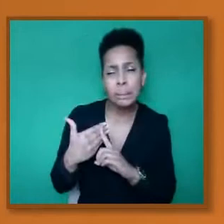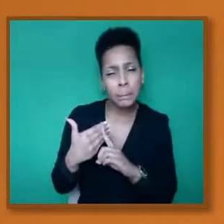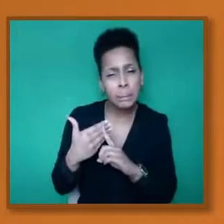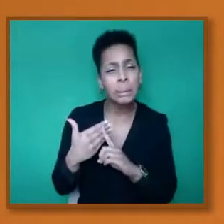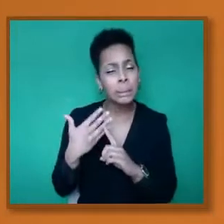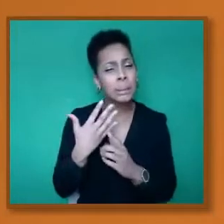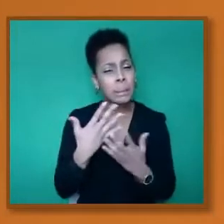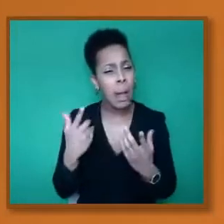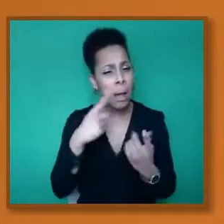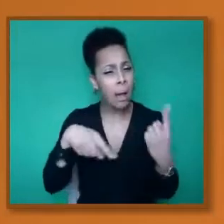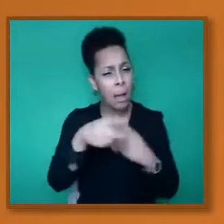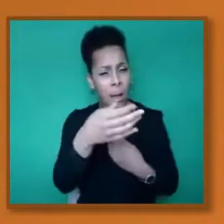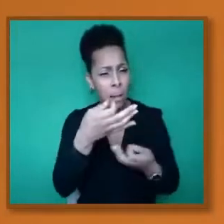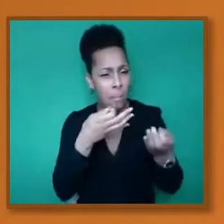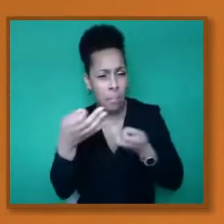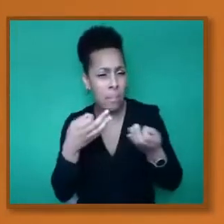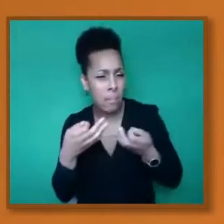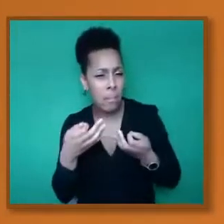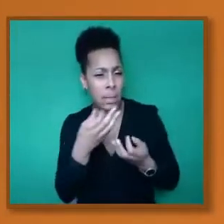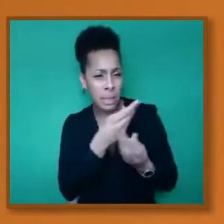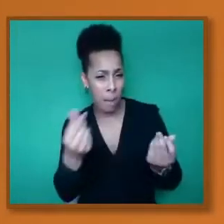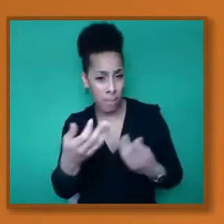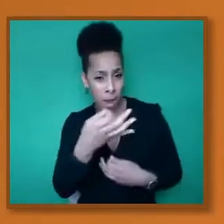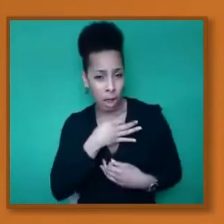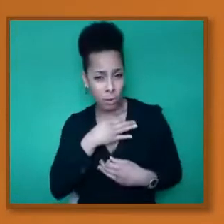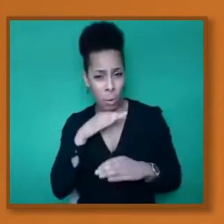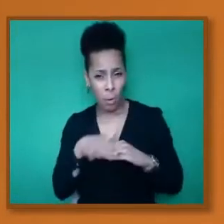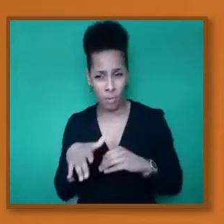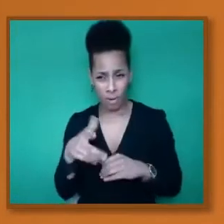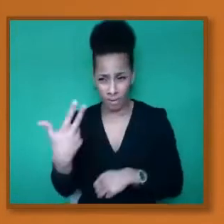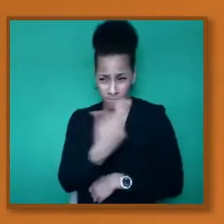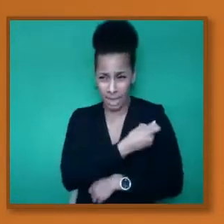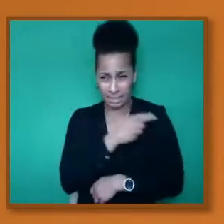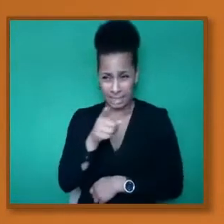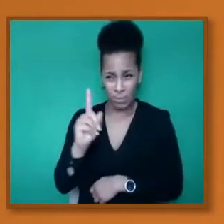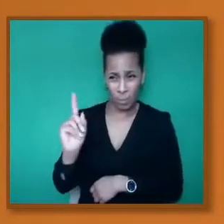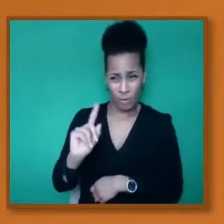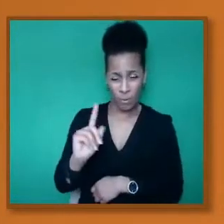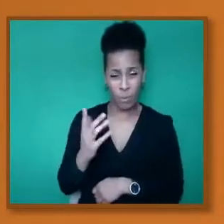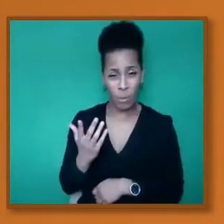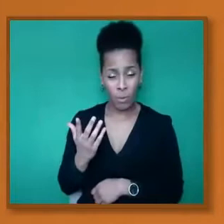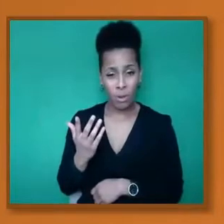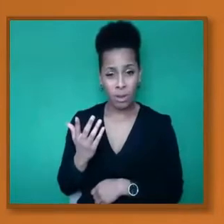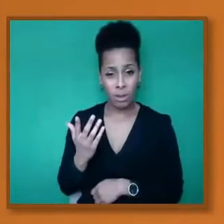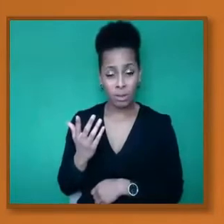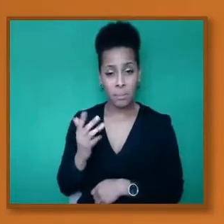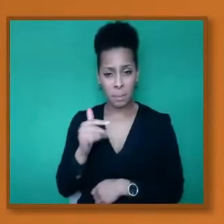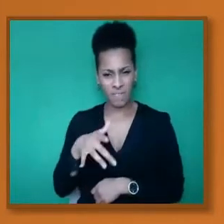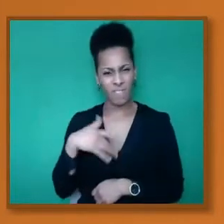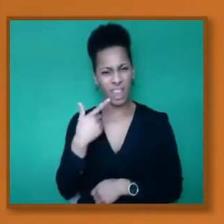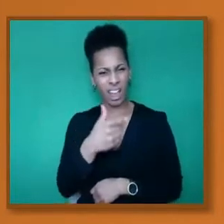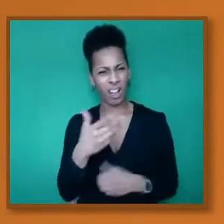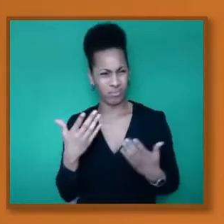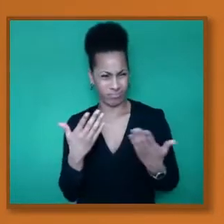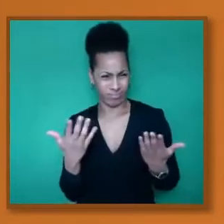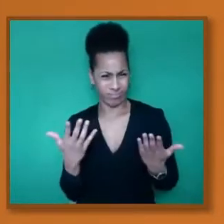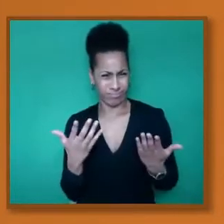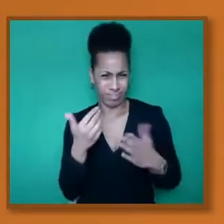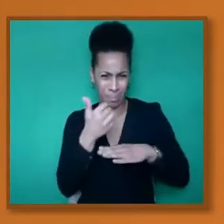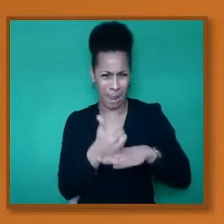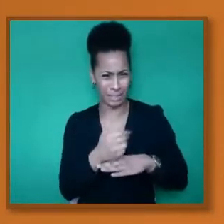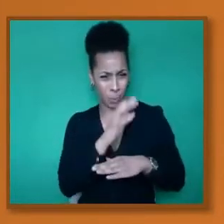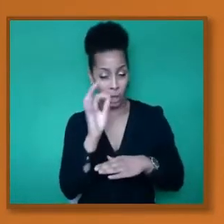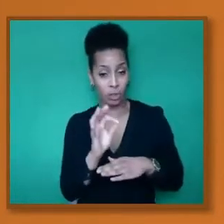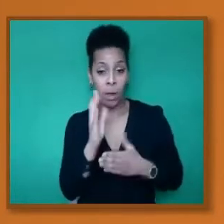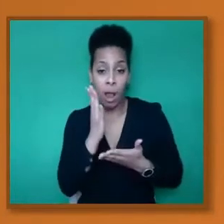People have asked, what is the purpose of the vaccine? It may seem as a basic and obvious question. But people have asked that.